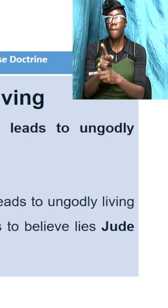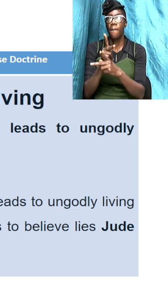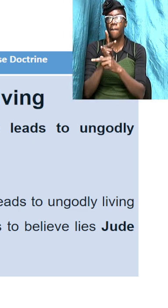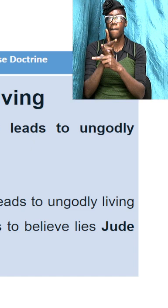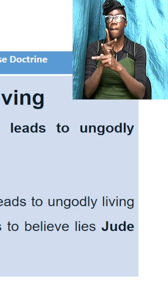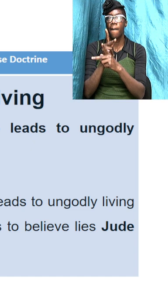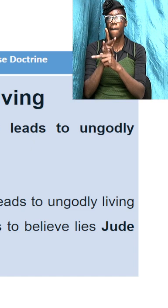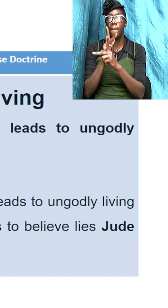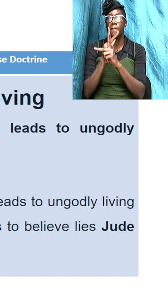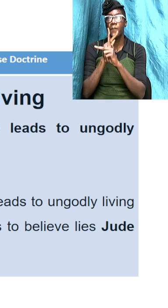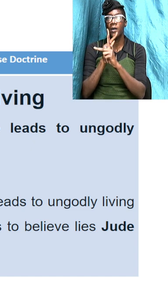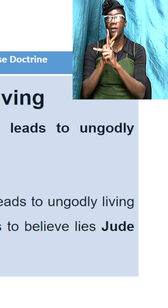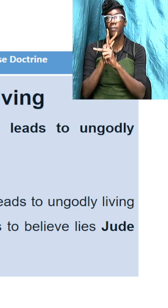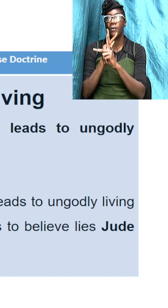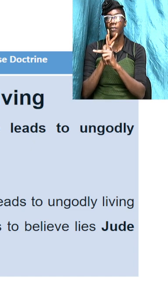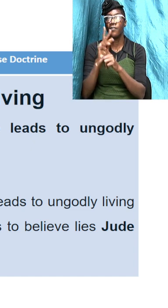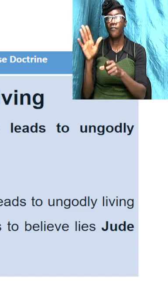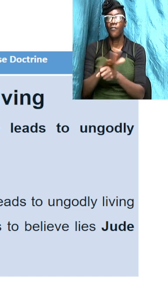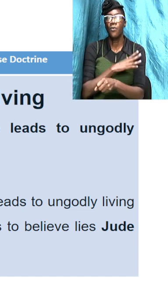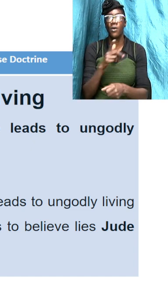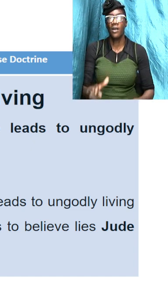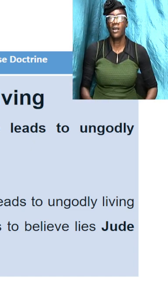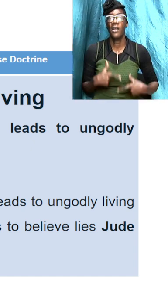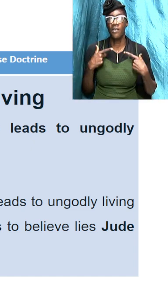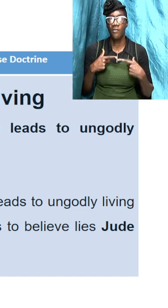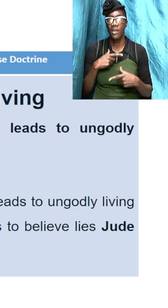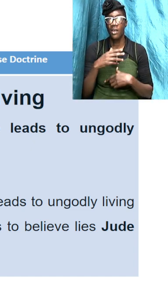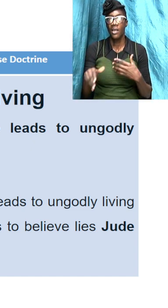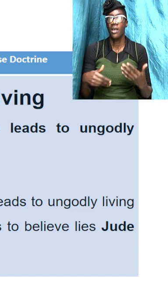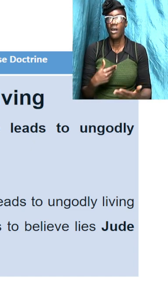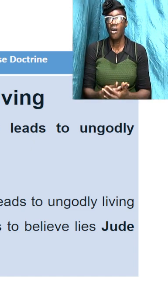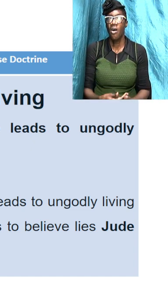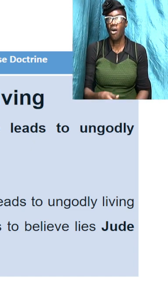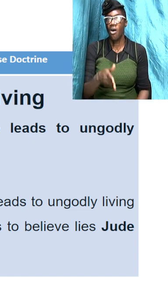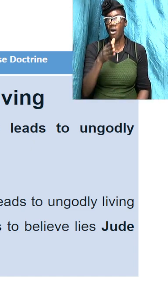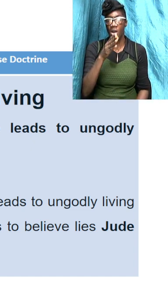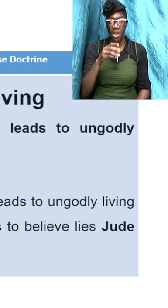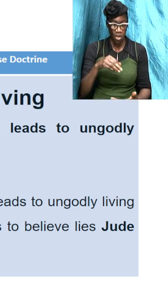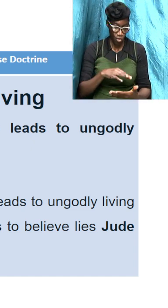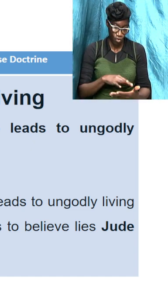purposeful living all scripture we say is god breed